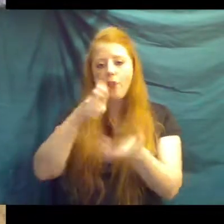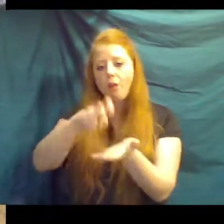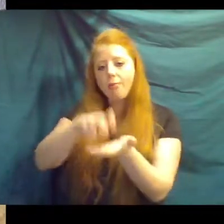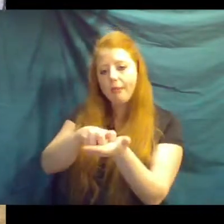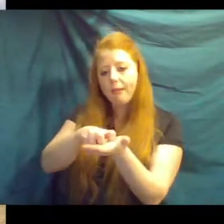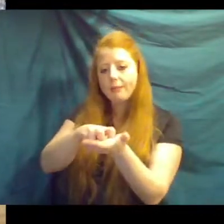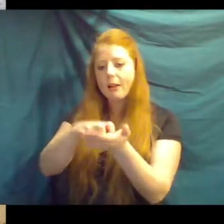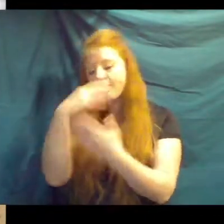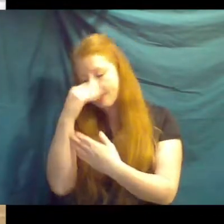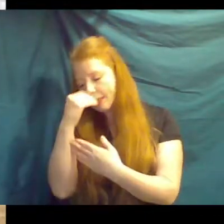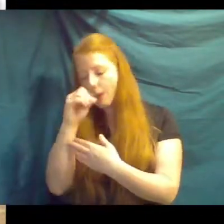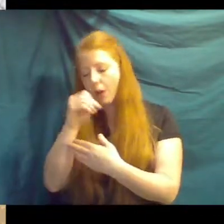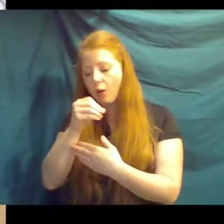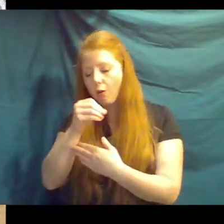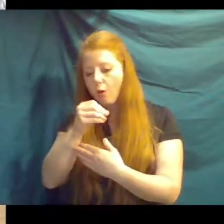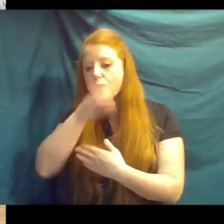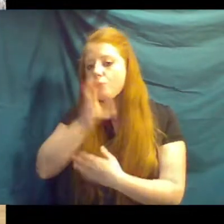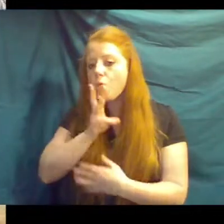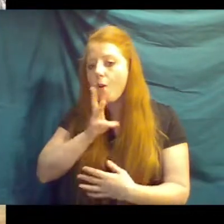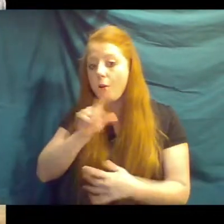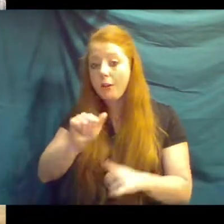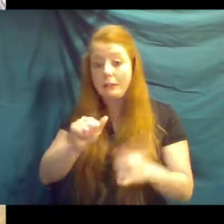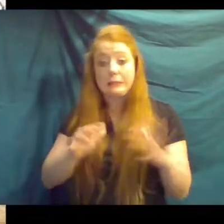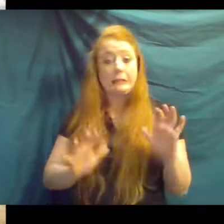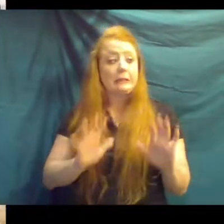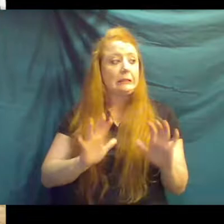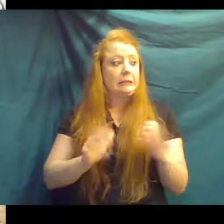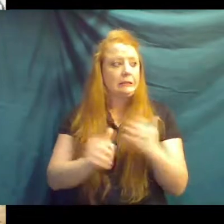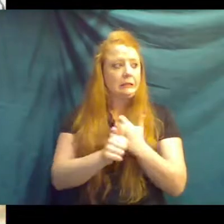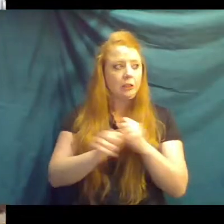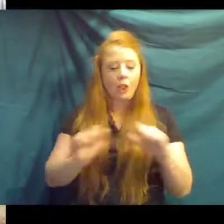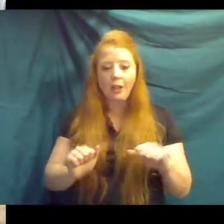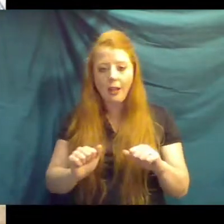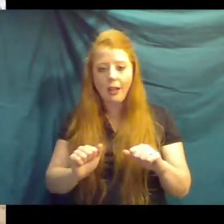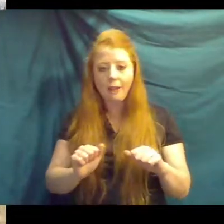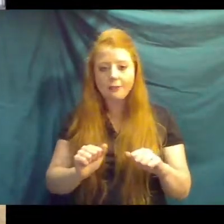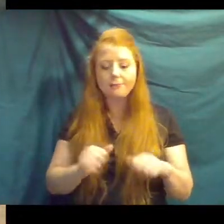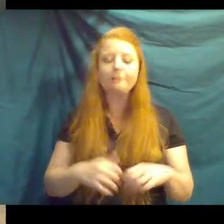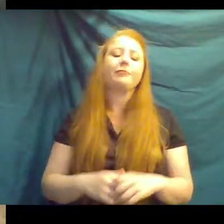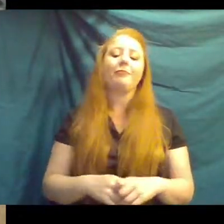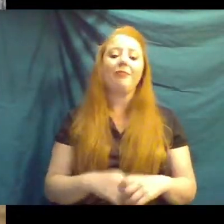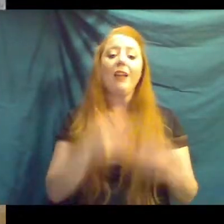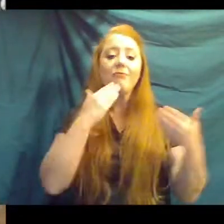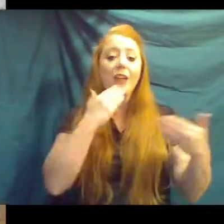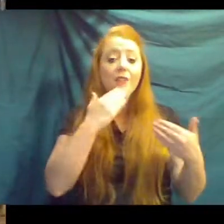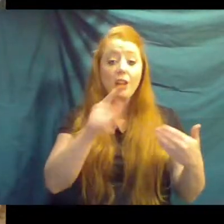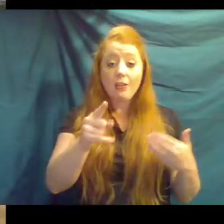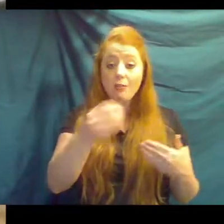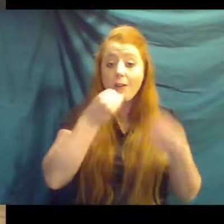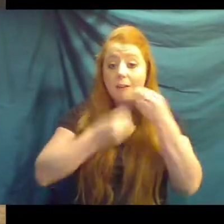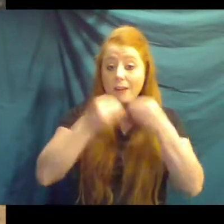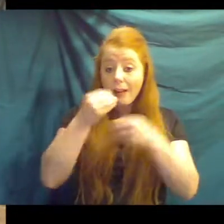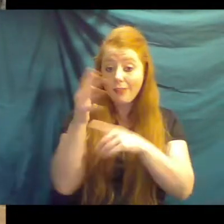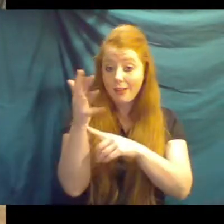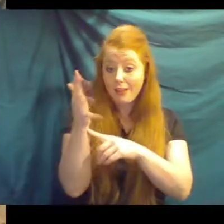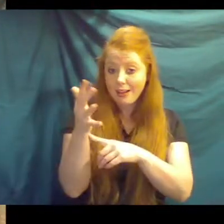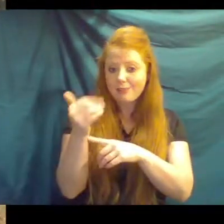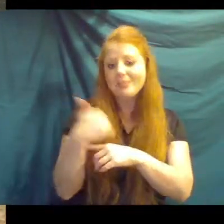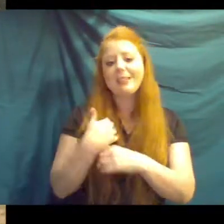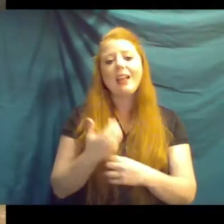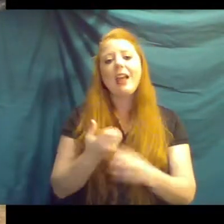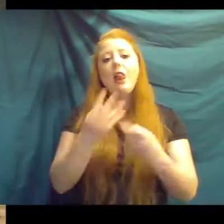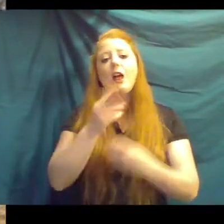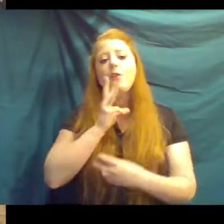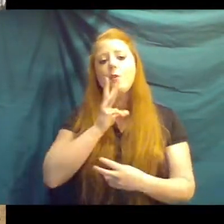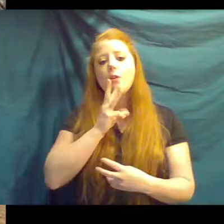sleeping or getting a drink of water. Thankfully, they get a lot of the water they need from the leaves that they eat. So you won't see